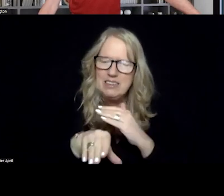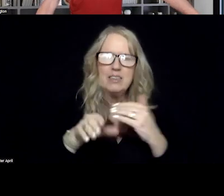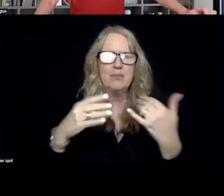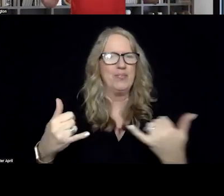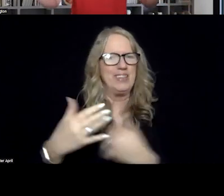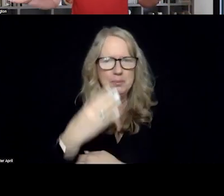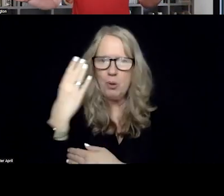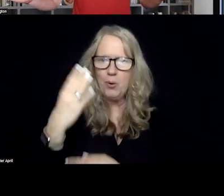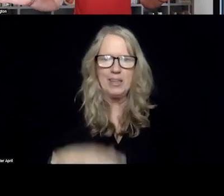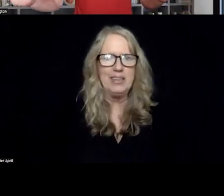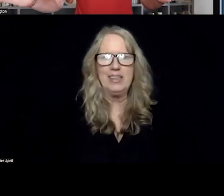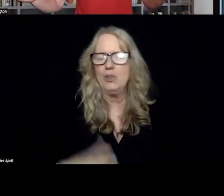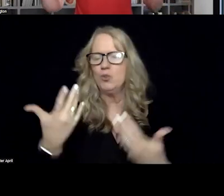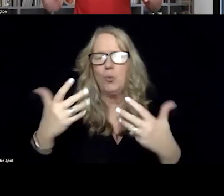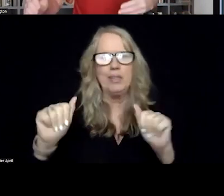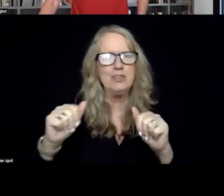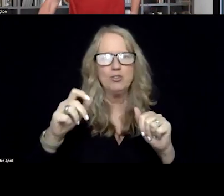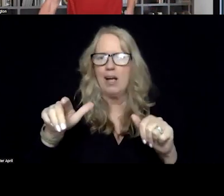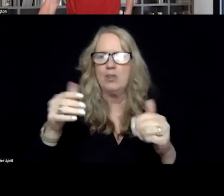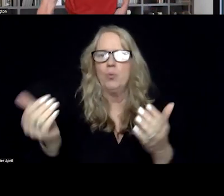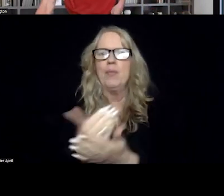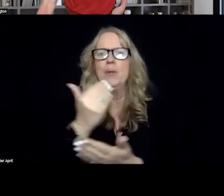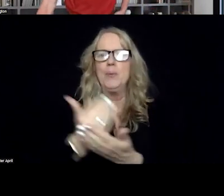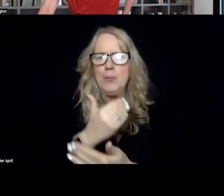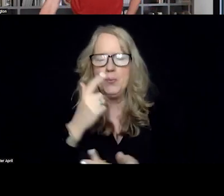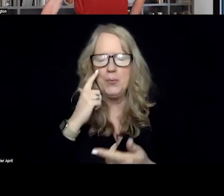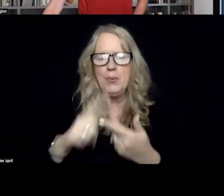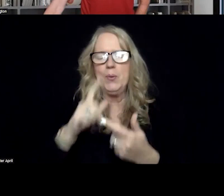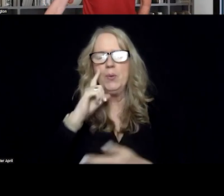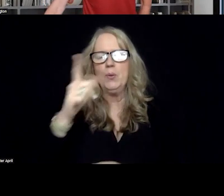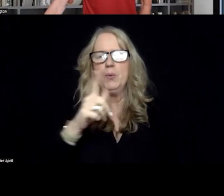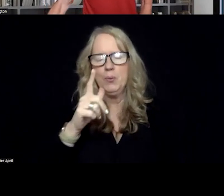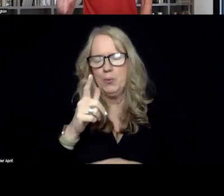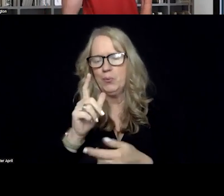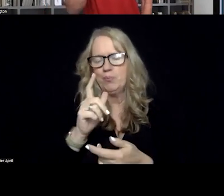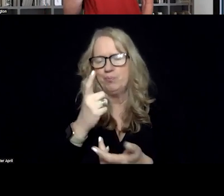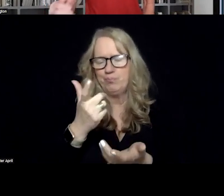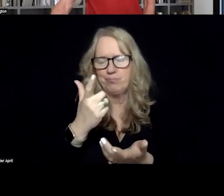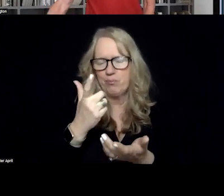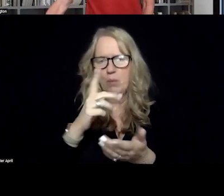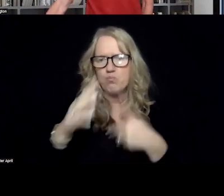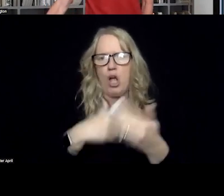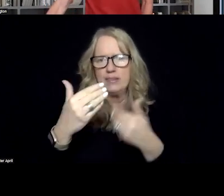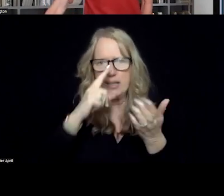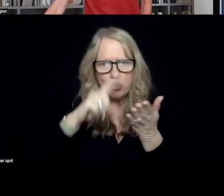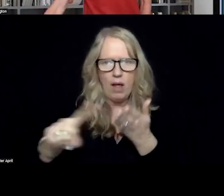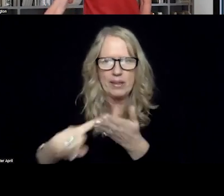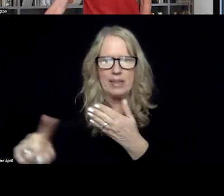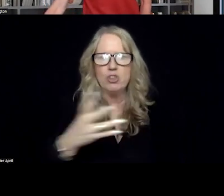morning. And we got to as many of you as we could with the new authentication process. But hope you'll join. So there's definitely interest in